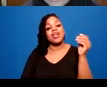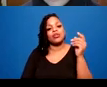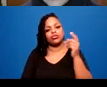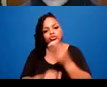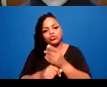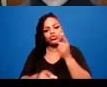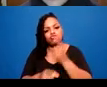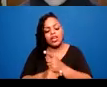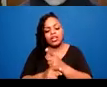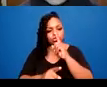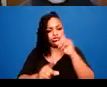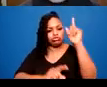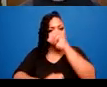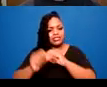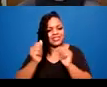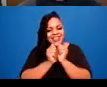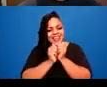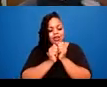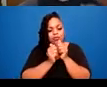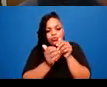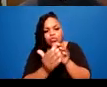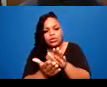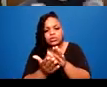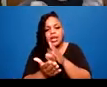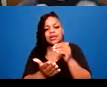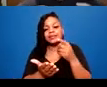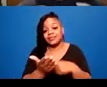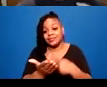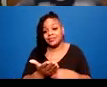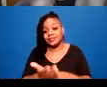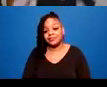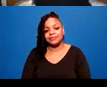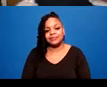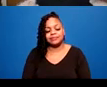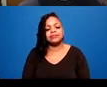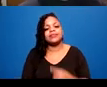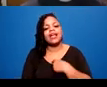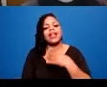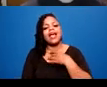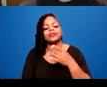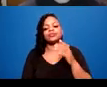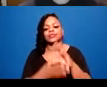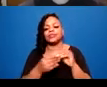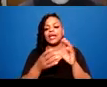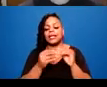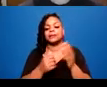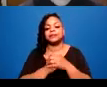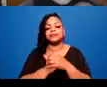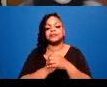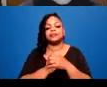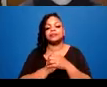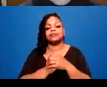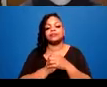say what structural ways are people in their relationships, in their connections,